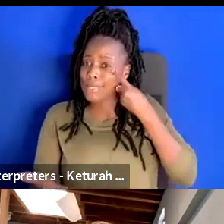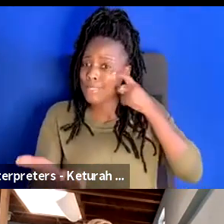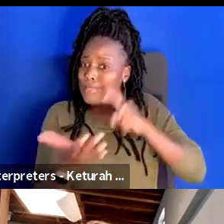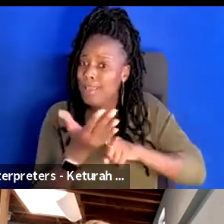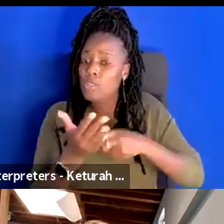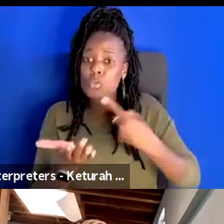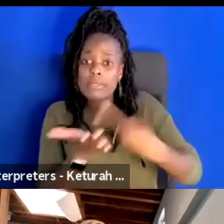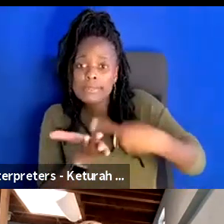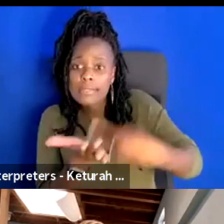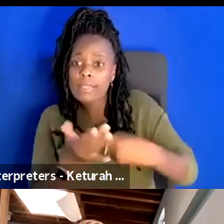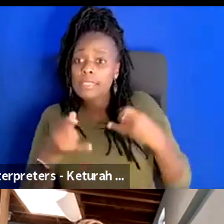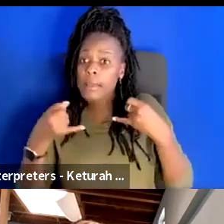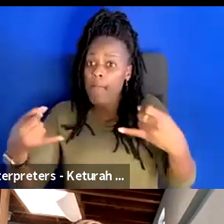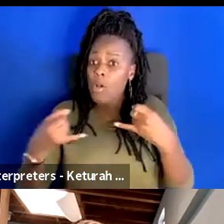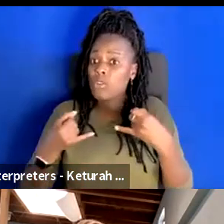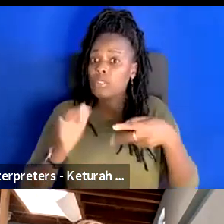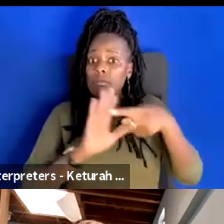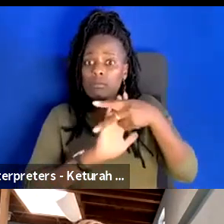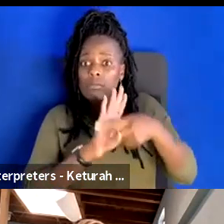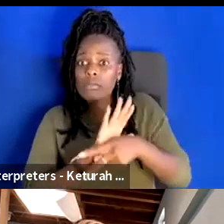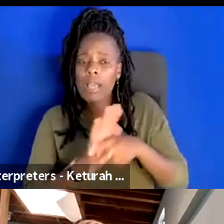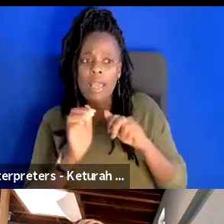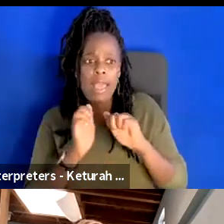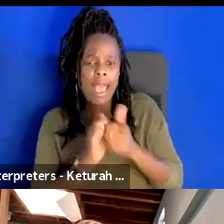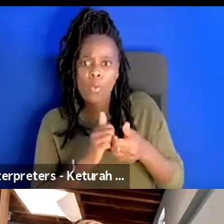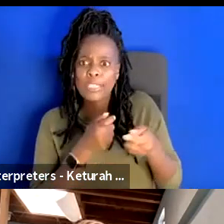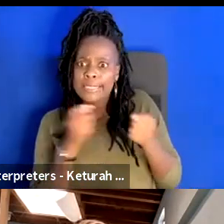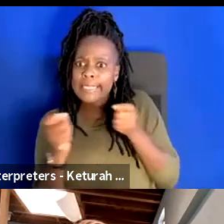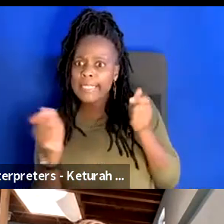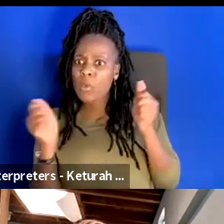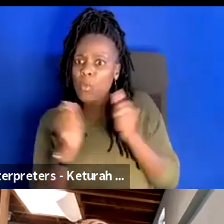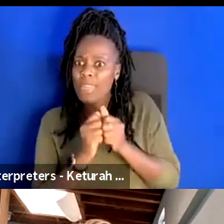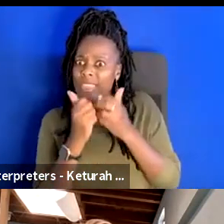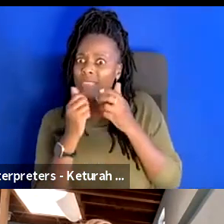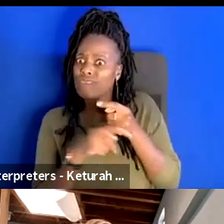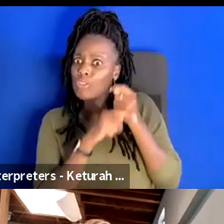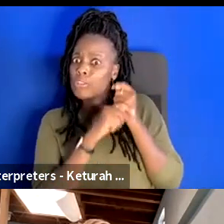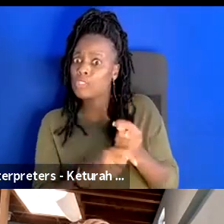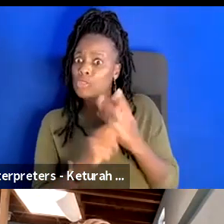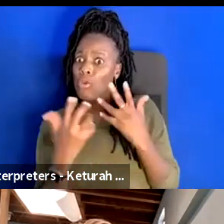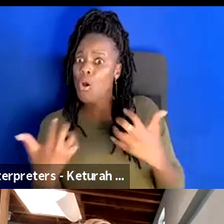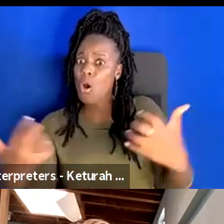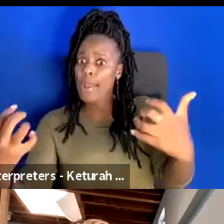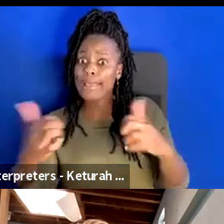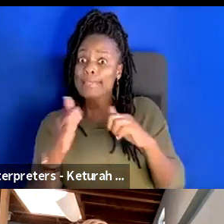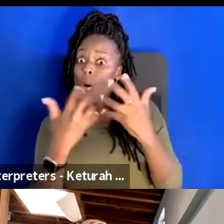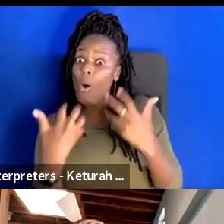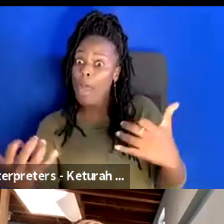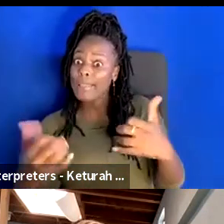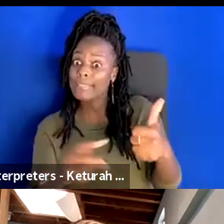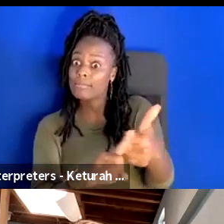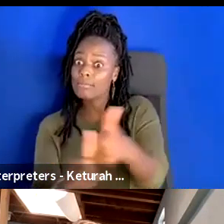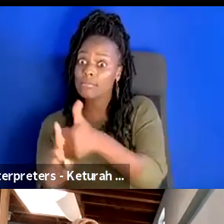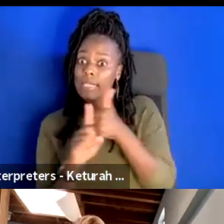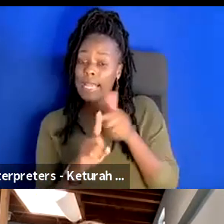and boundaries and how they're dealing with traditional audience members. And then how traditional audience members need to be educated on how to deal